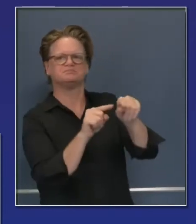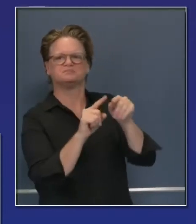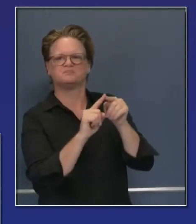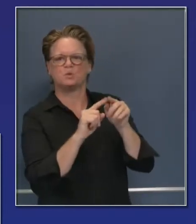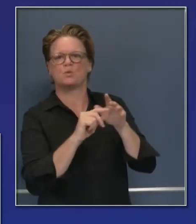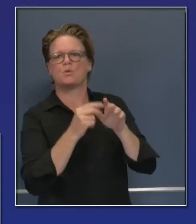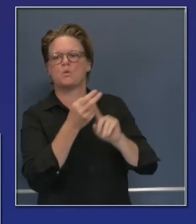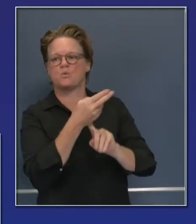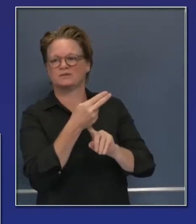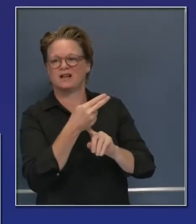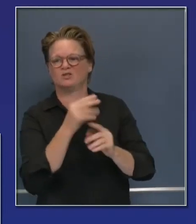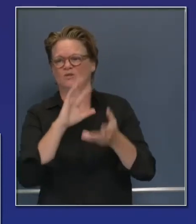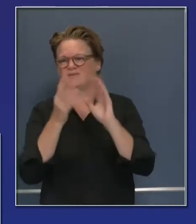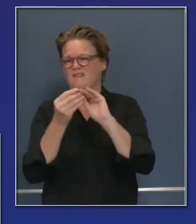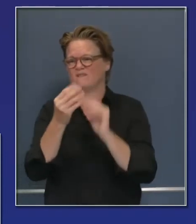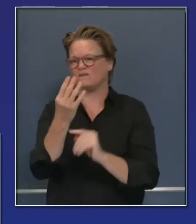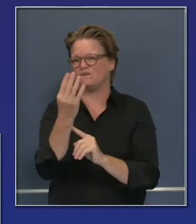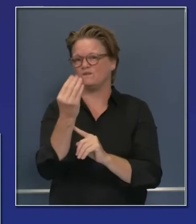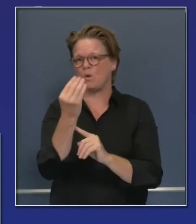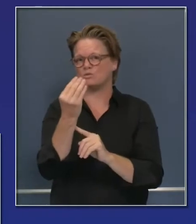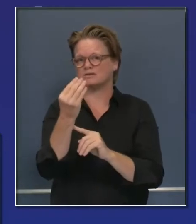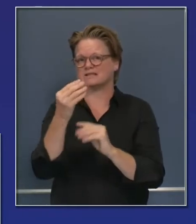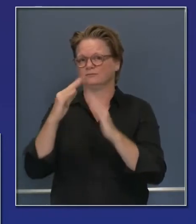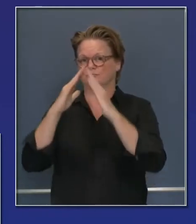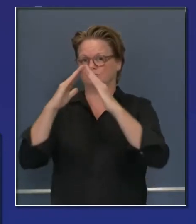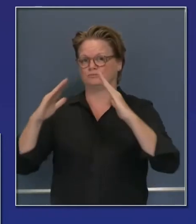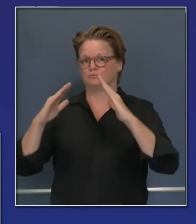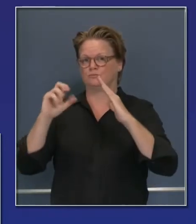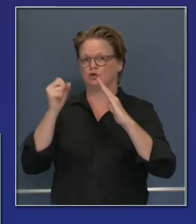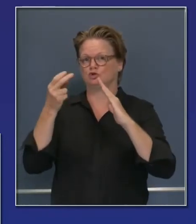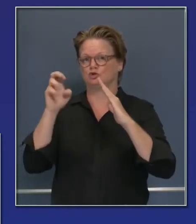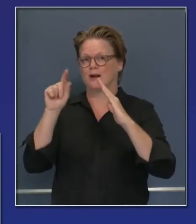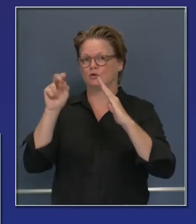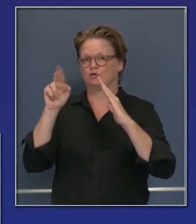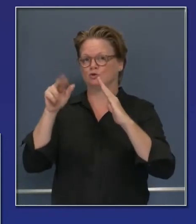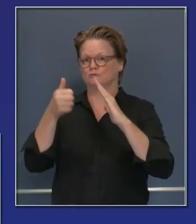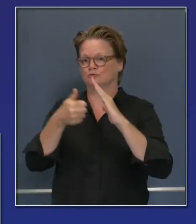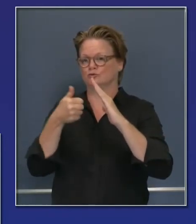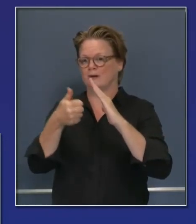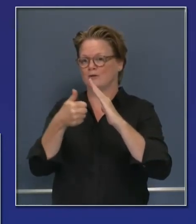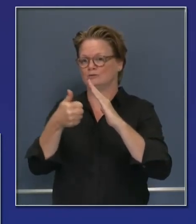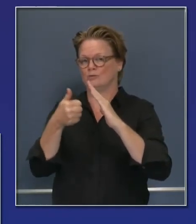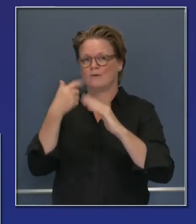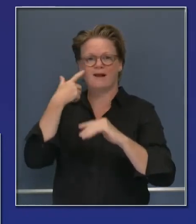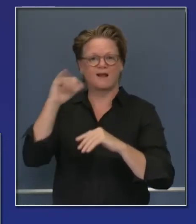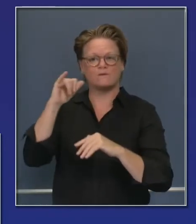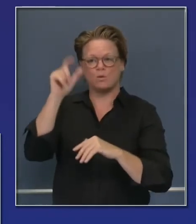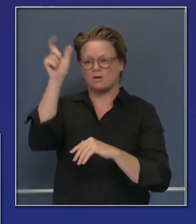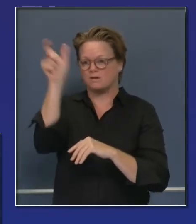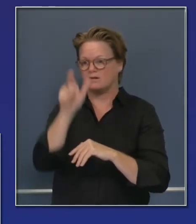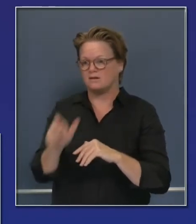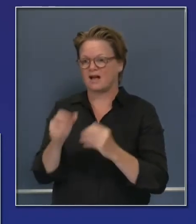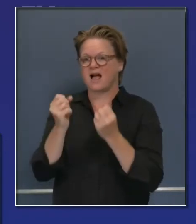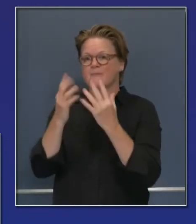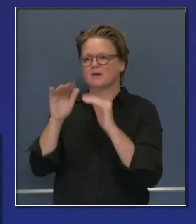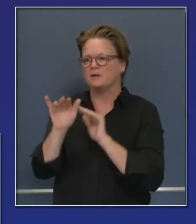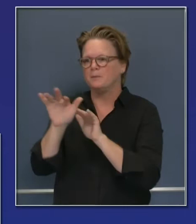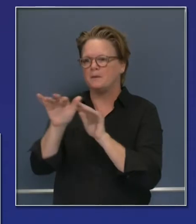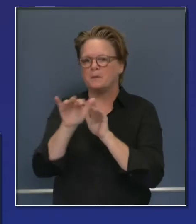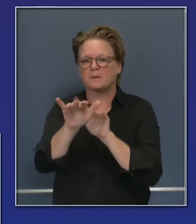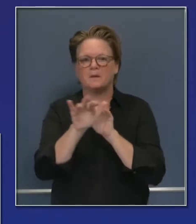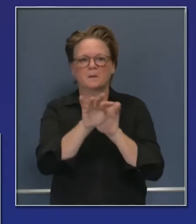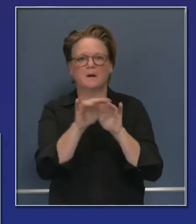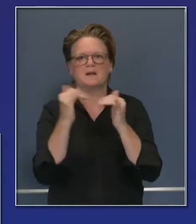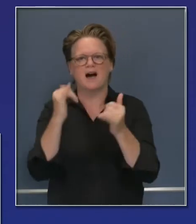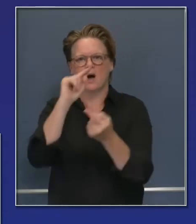848 people in these congregate shelters. So you're seeing a decline in the total population in the congregate. You're seeing an increase in the